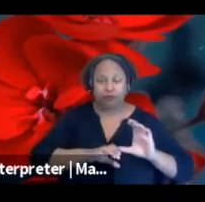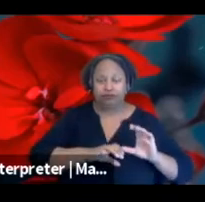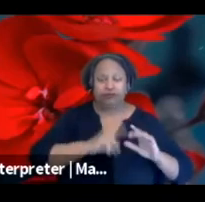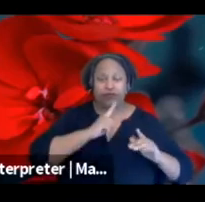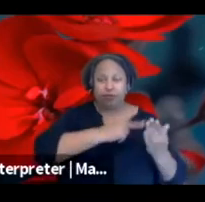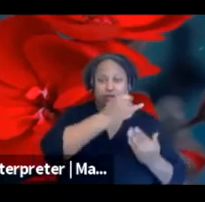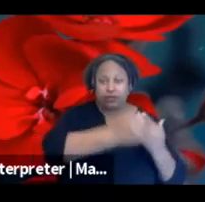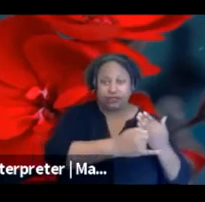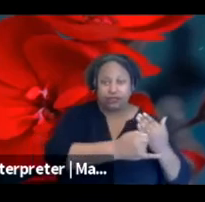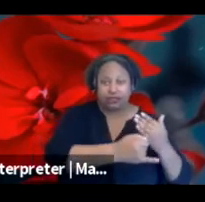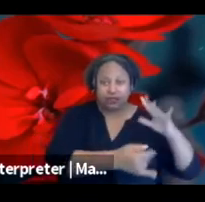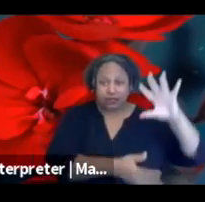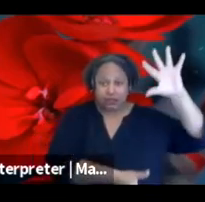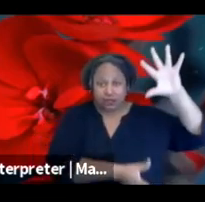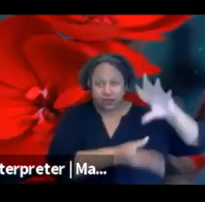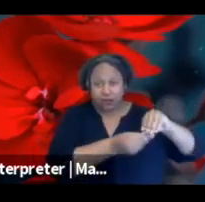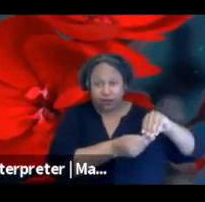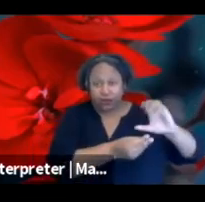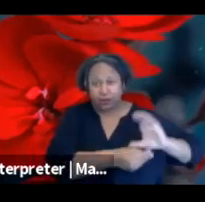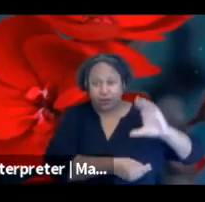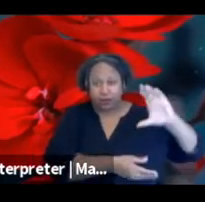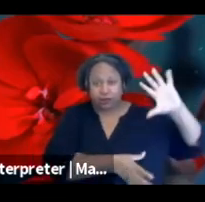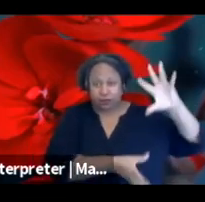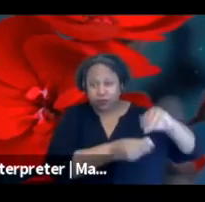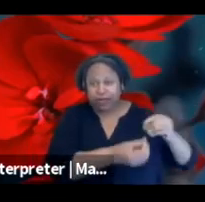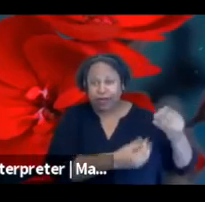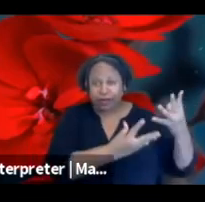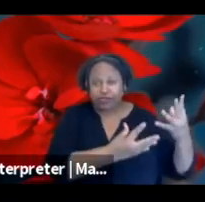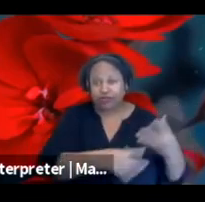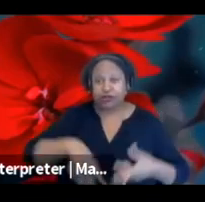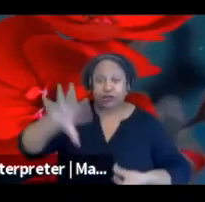stay tuned for that. That's something we're still finalizing within the